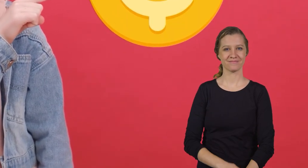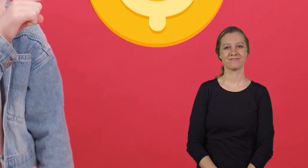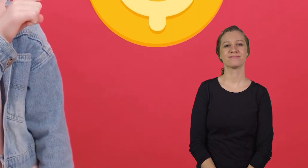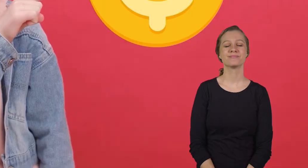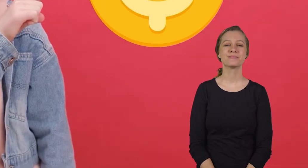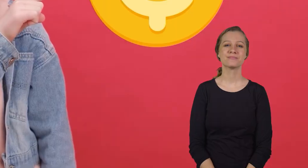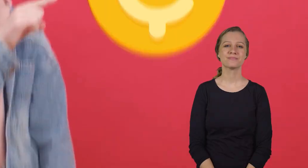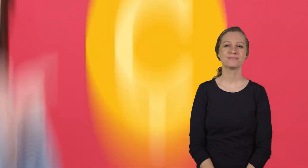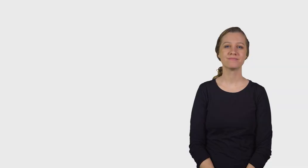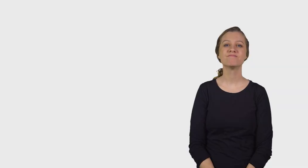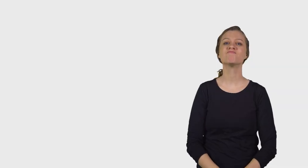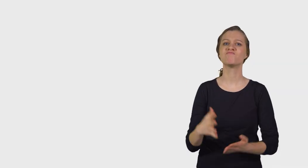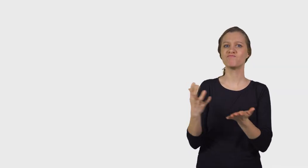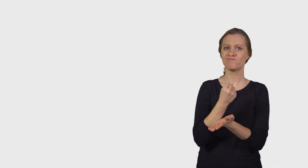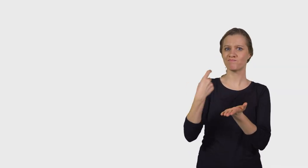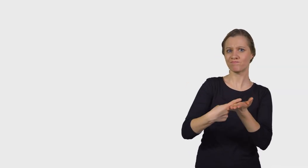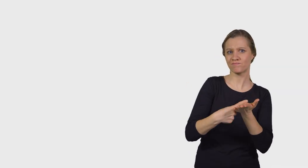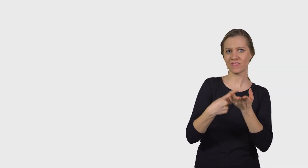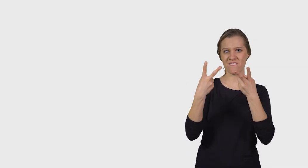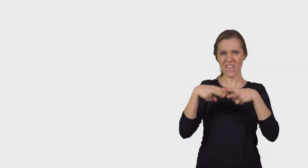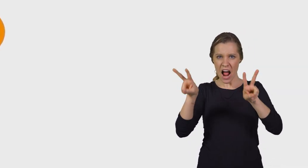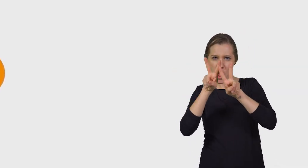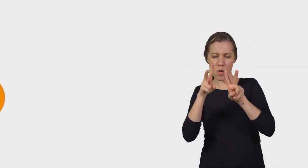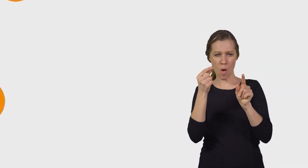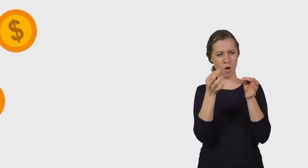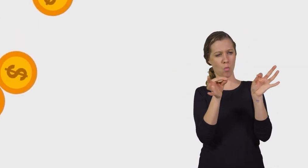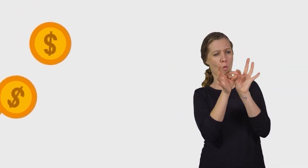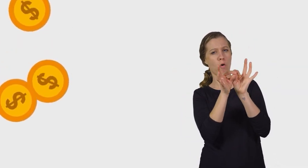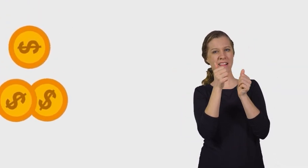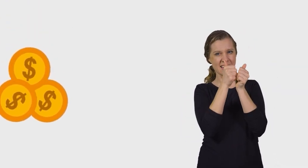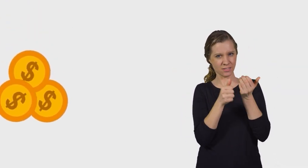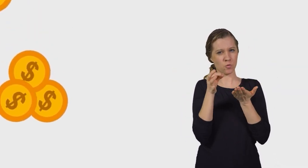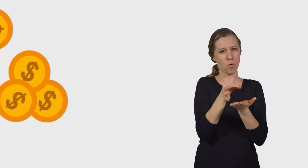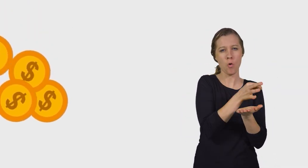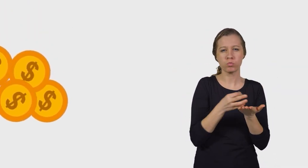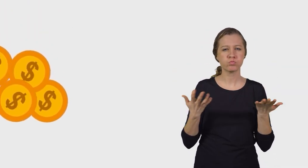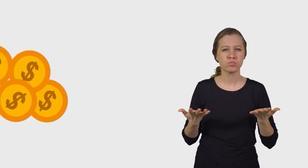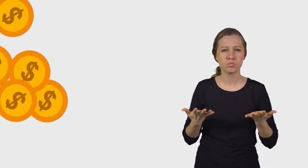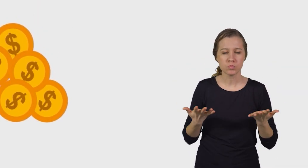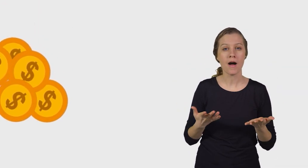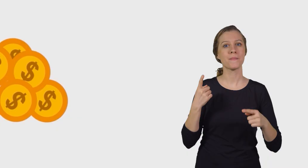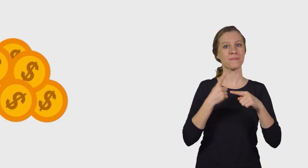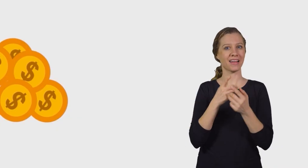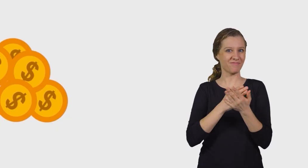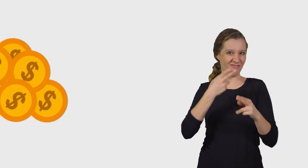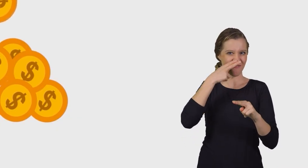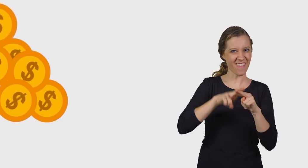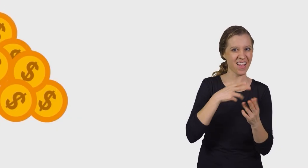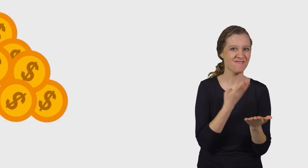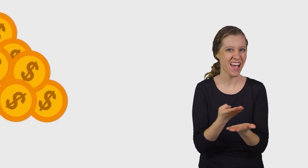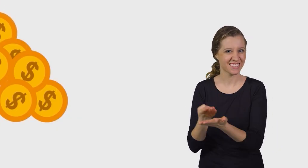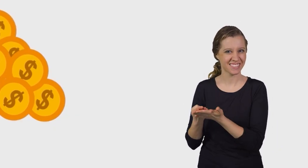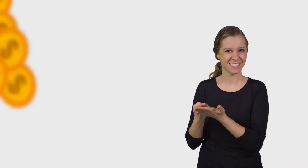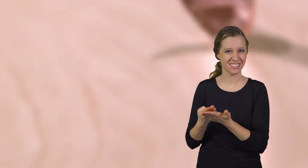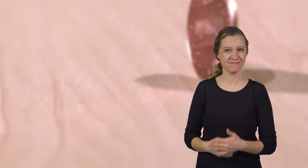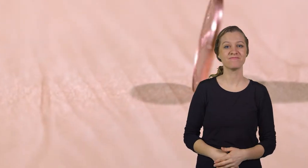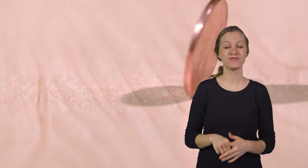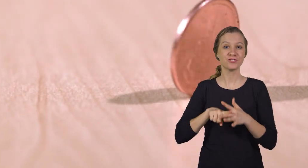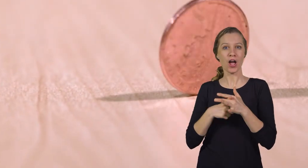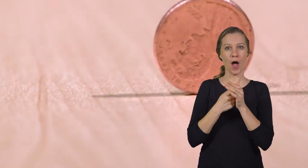or coins. Let's talk about the value or worth of each coin plus some fun facts.